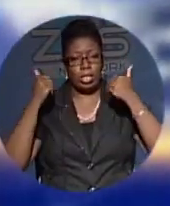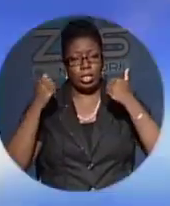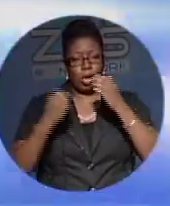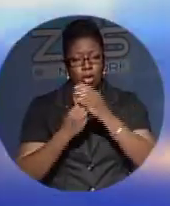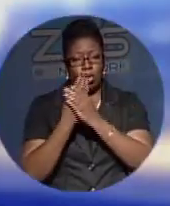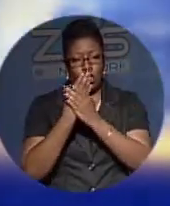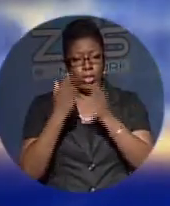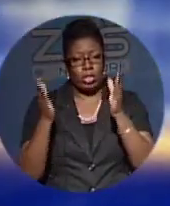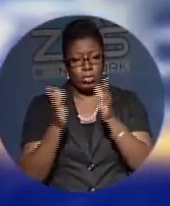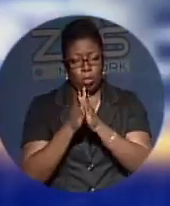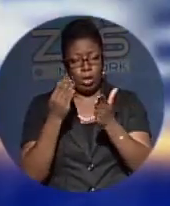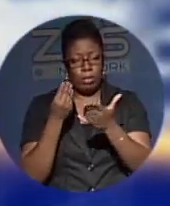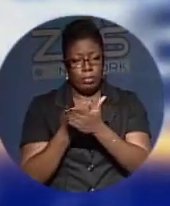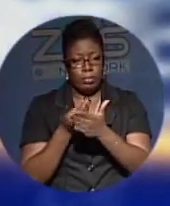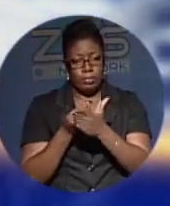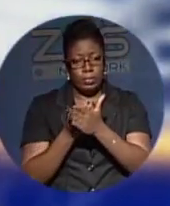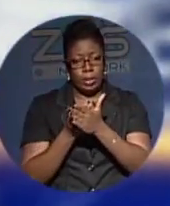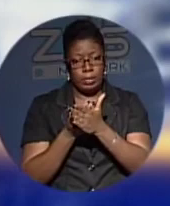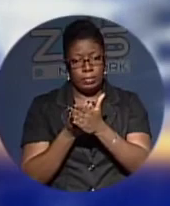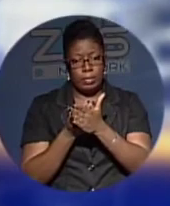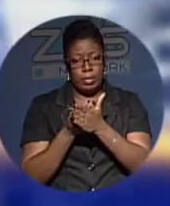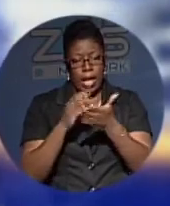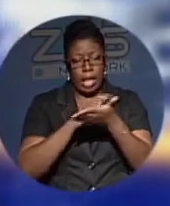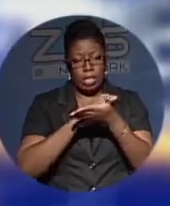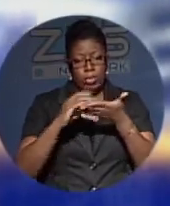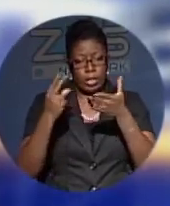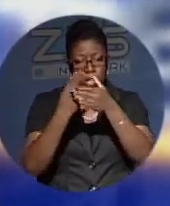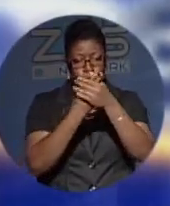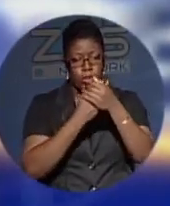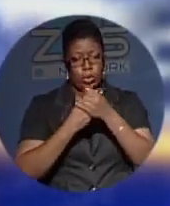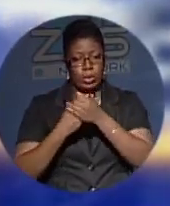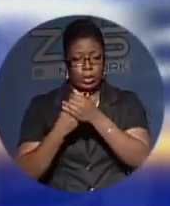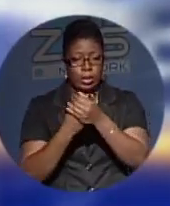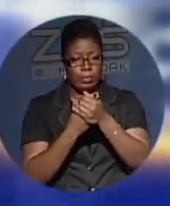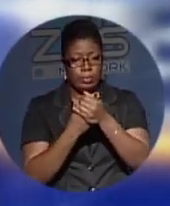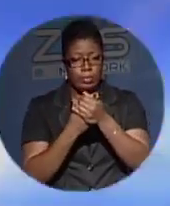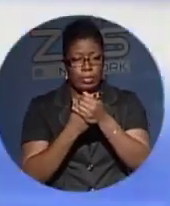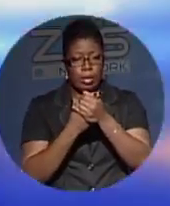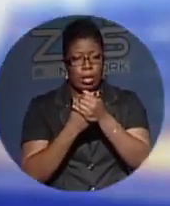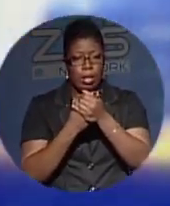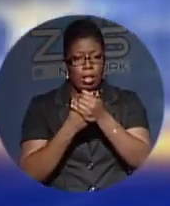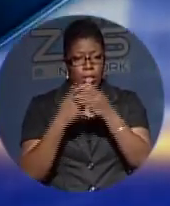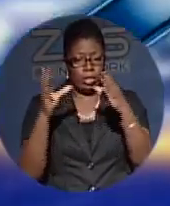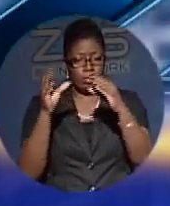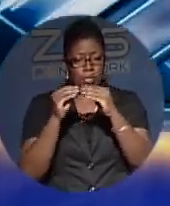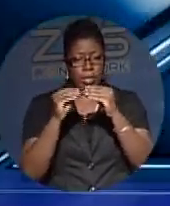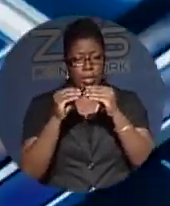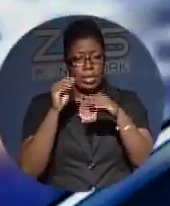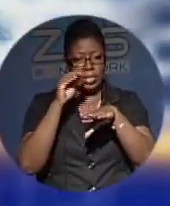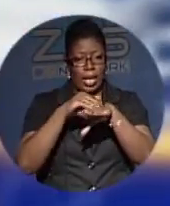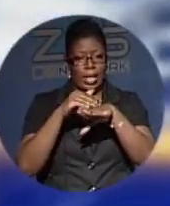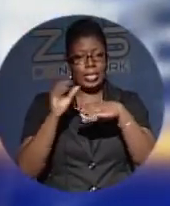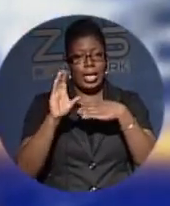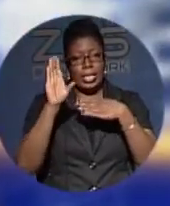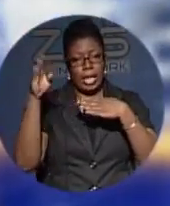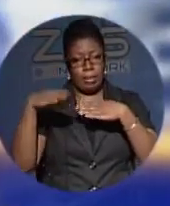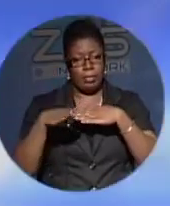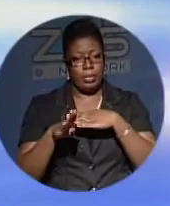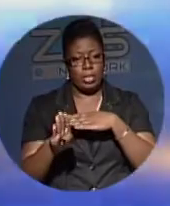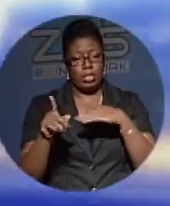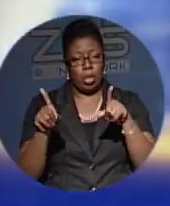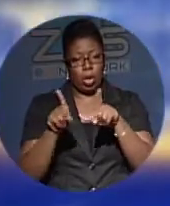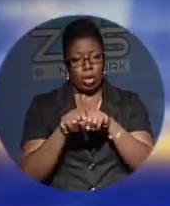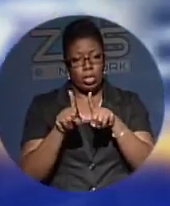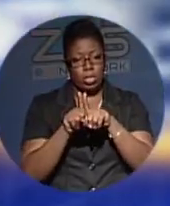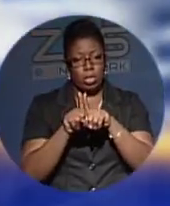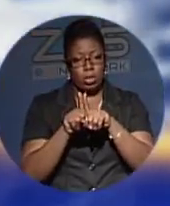multilateral funds and can credit unions microfinance. The form is being held at the Breezes Resort in Cable Beach. Declaring that the Bahamas